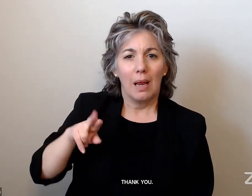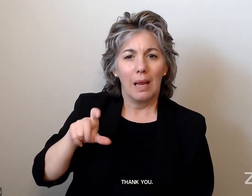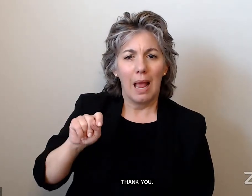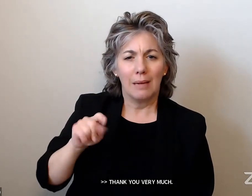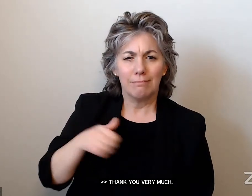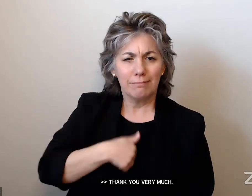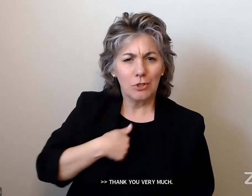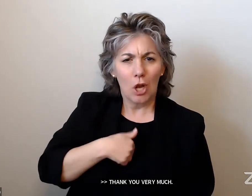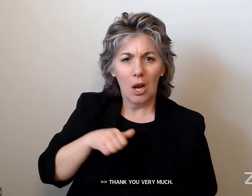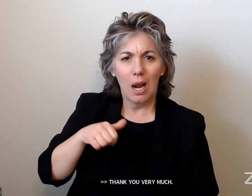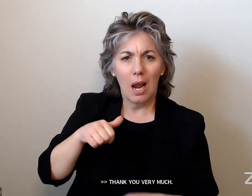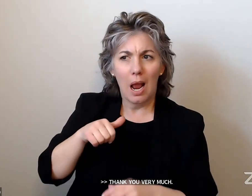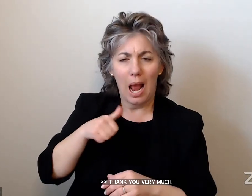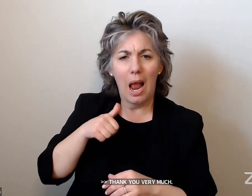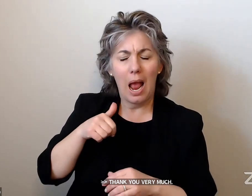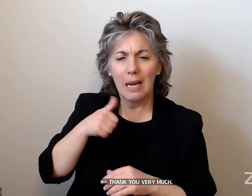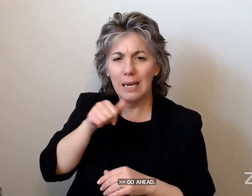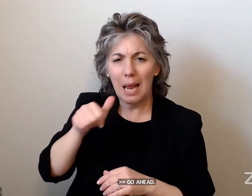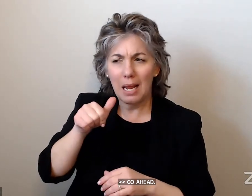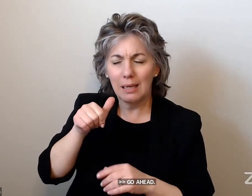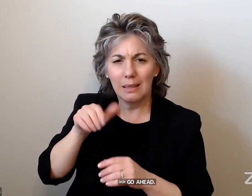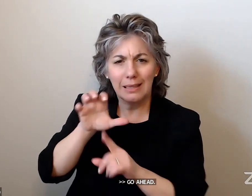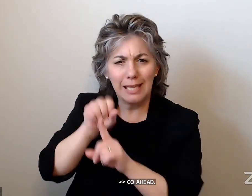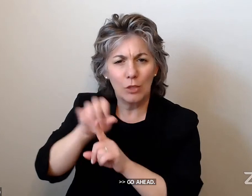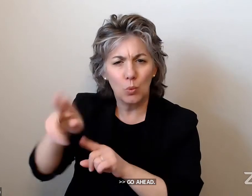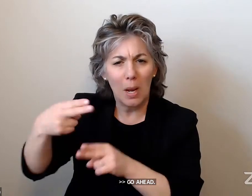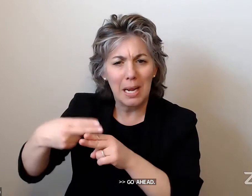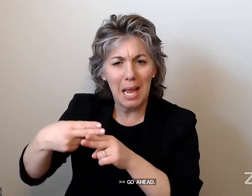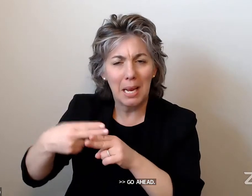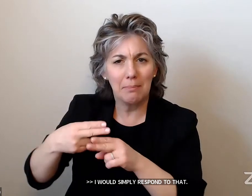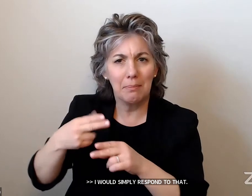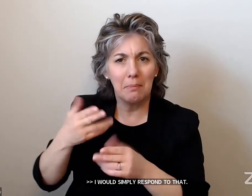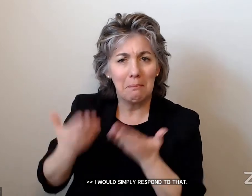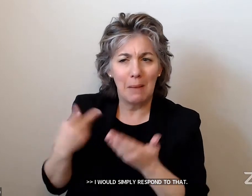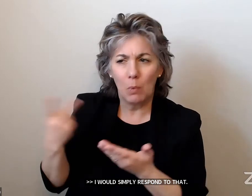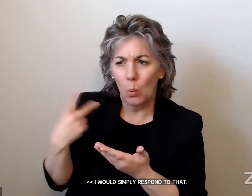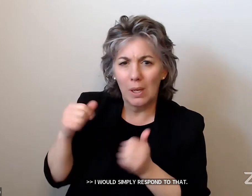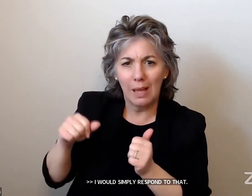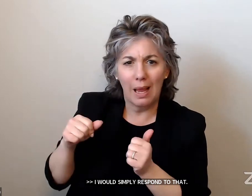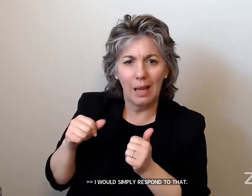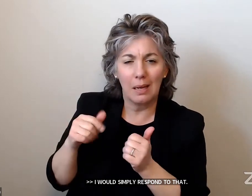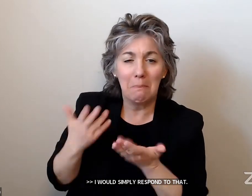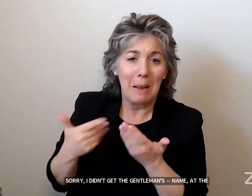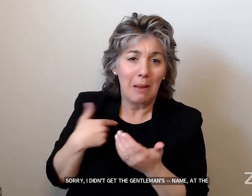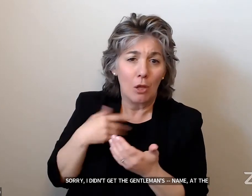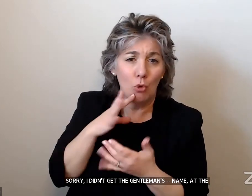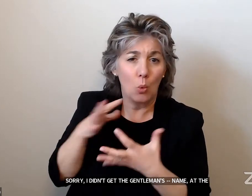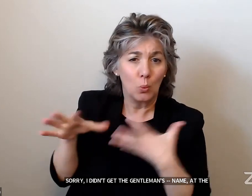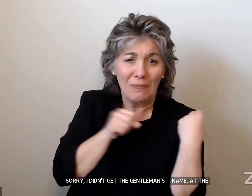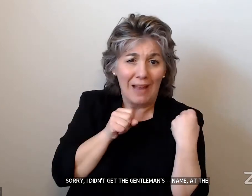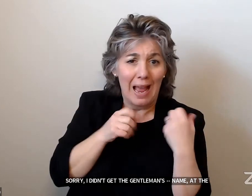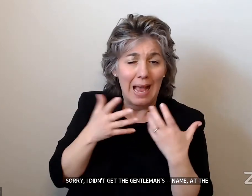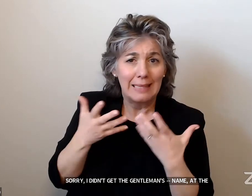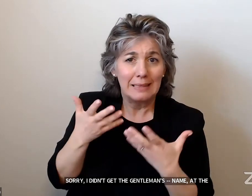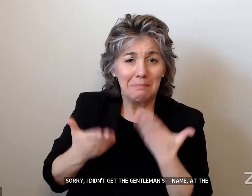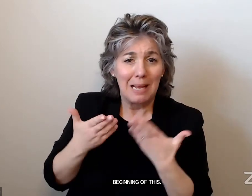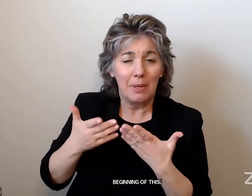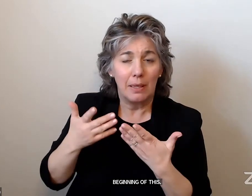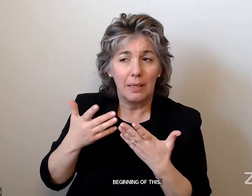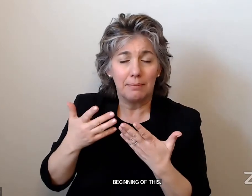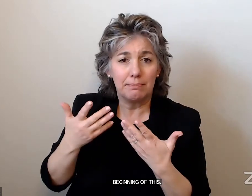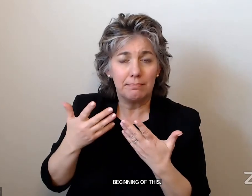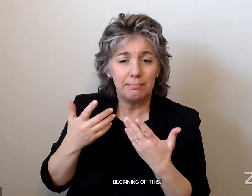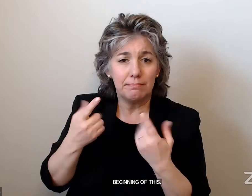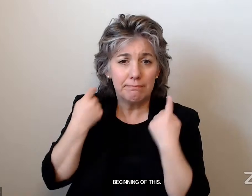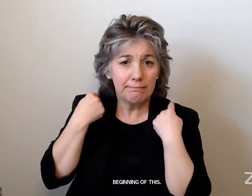name at the beginning of this. And if I maybe talked a little too fast, you may have missed